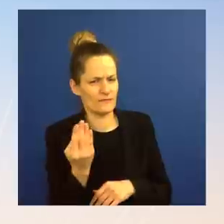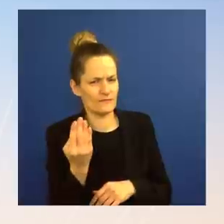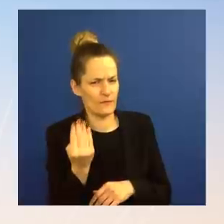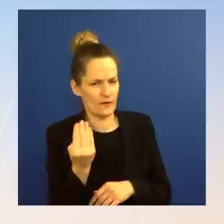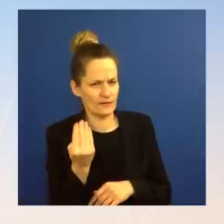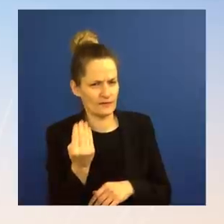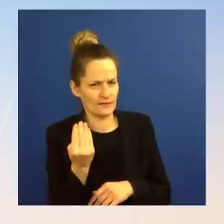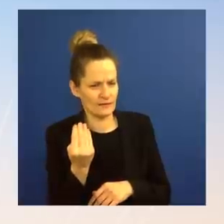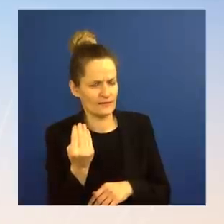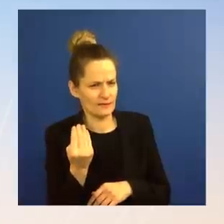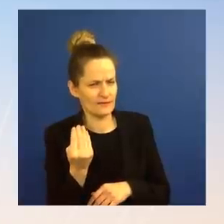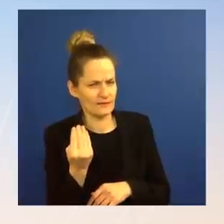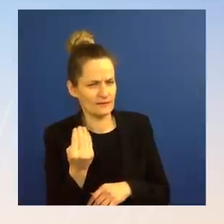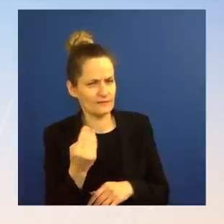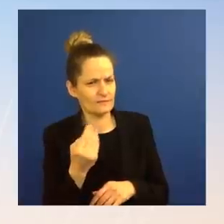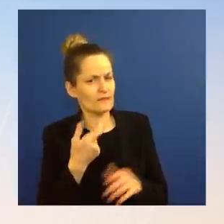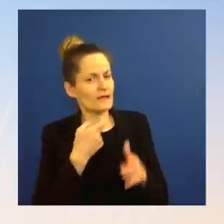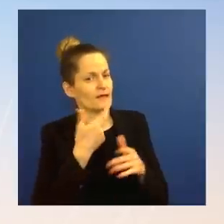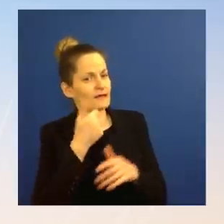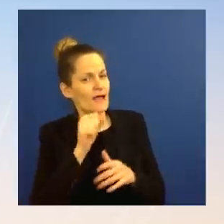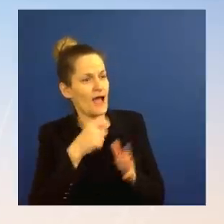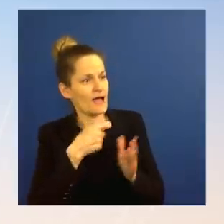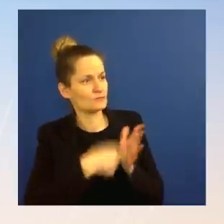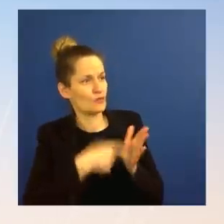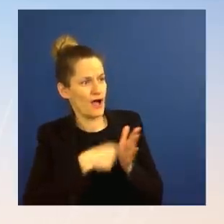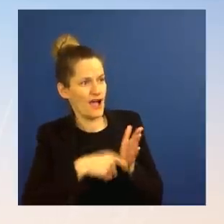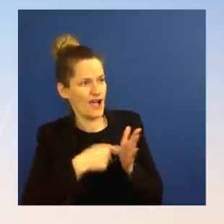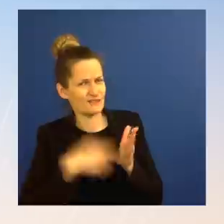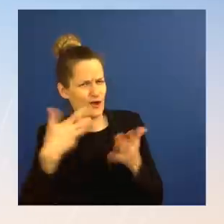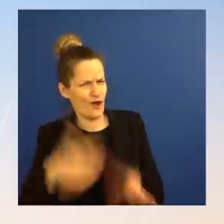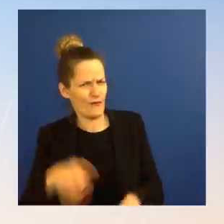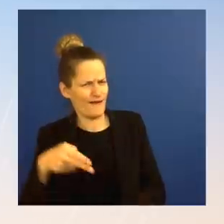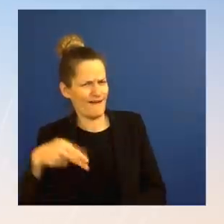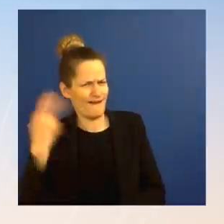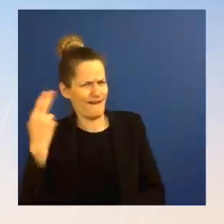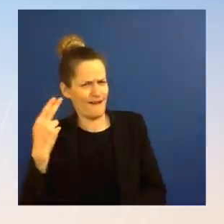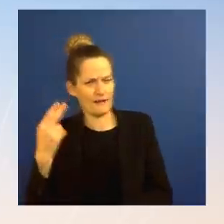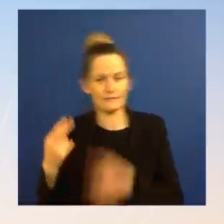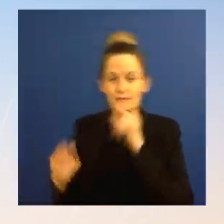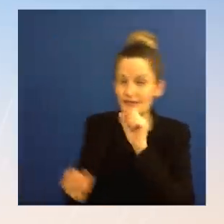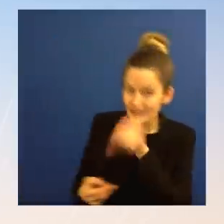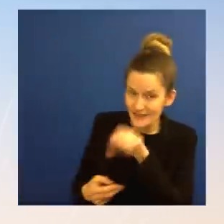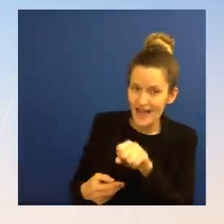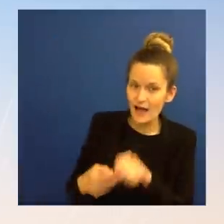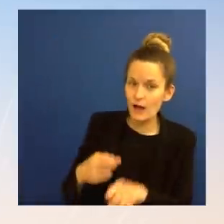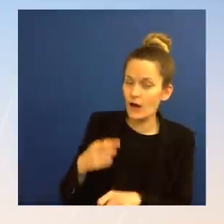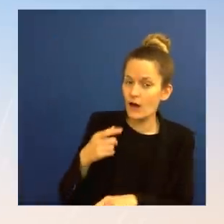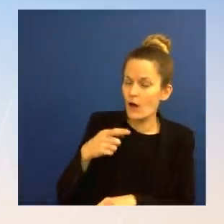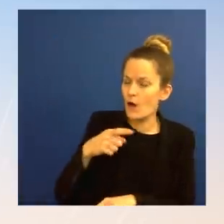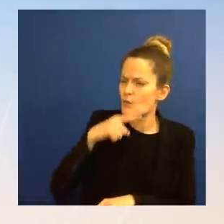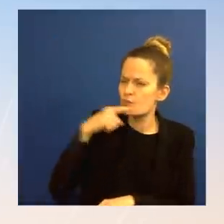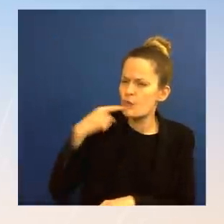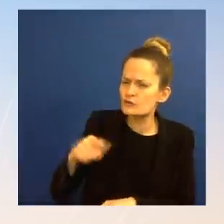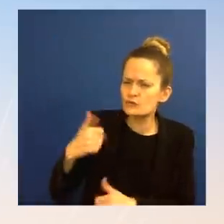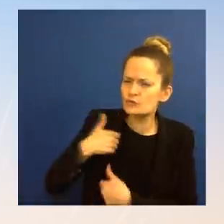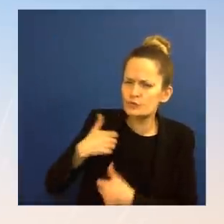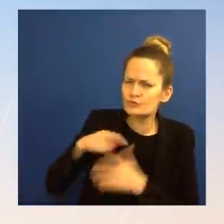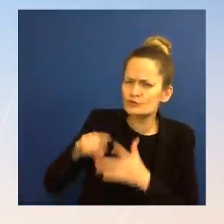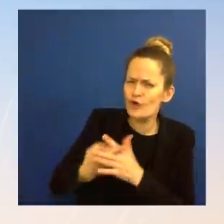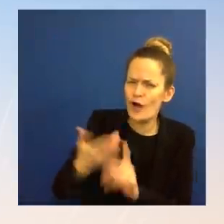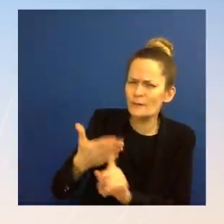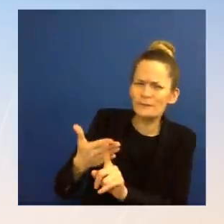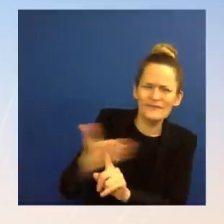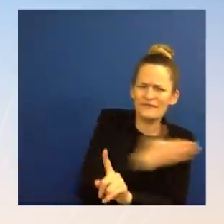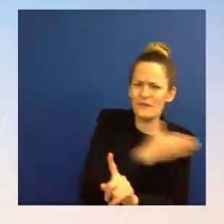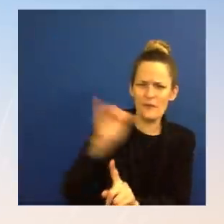I want to ask you this. the buildup of troops was even before that. The I want to ask you about tomorrow. We're going to get a CPI inflation number that's expected to